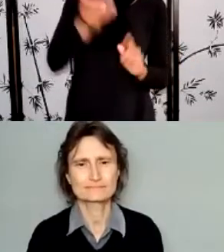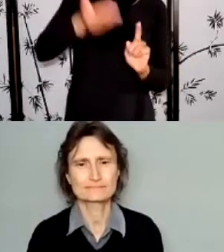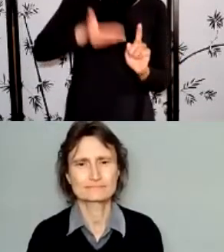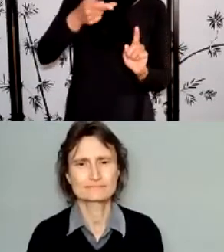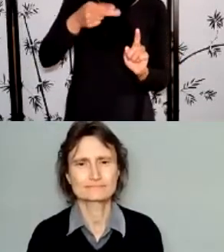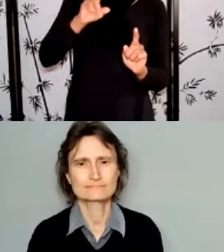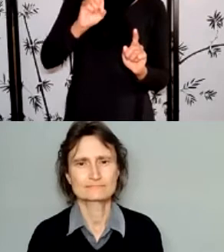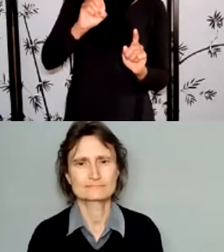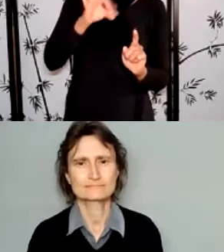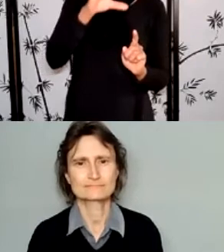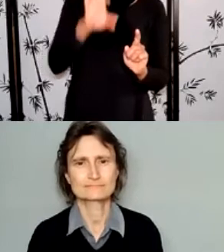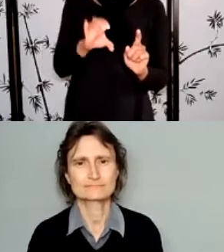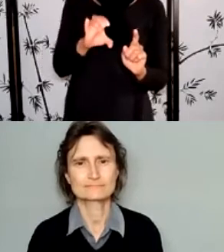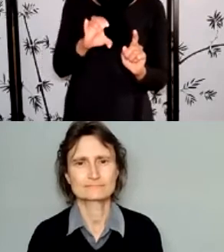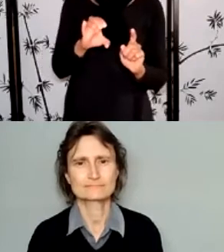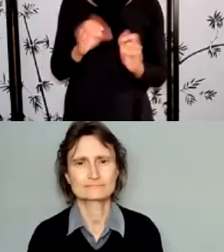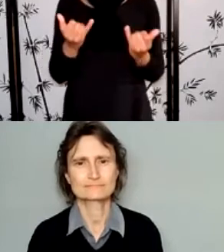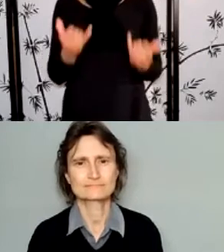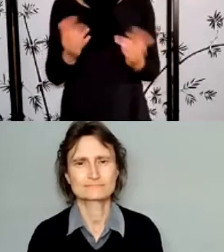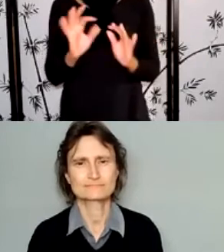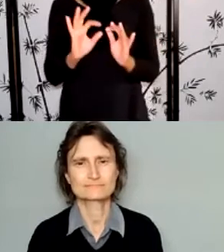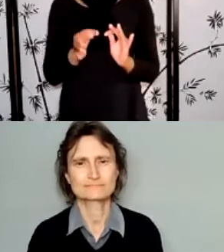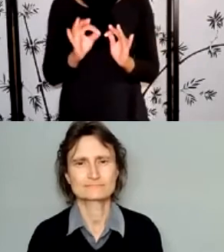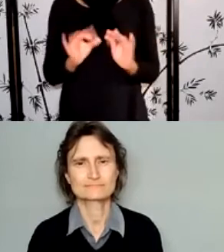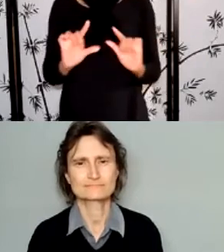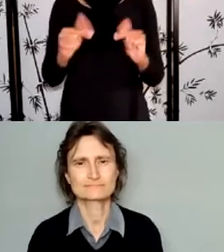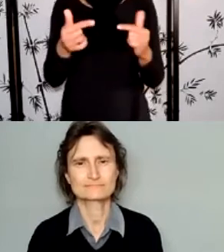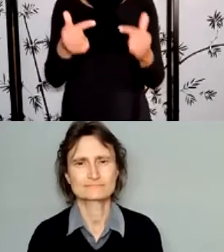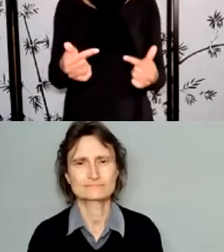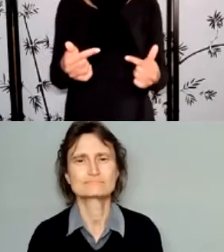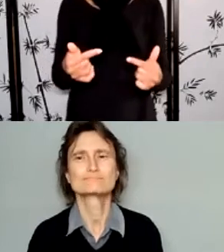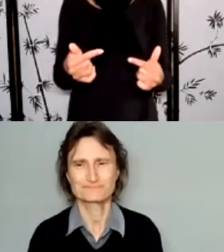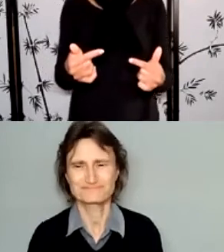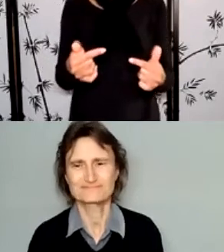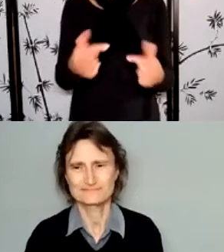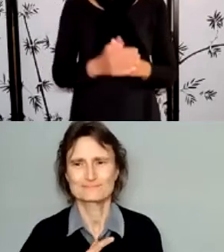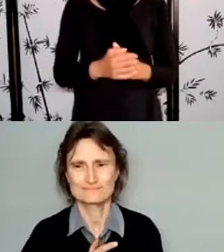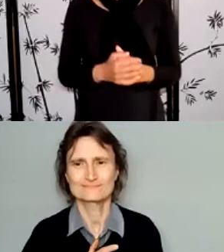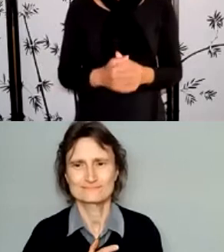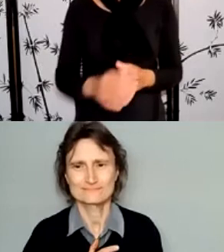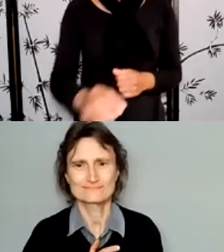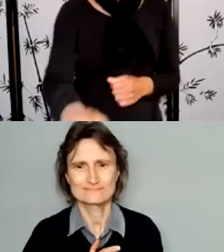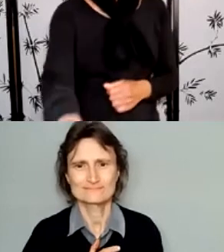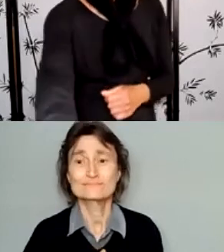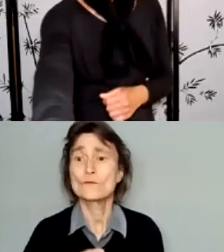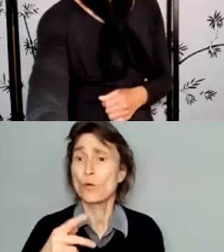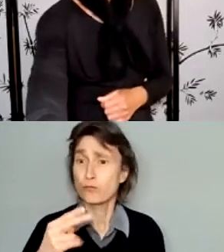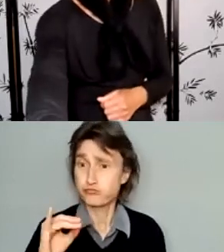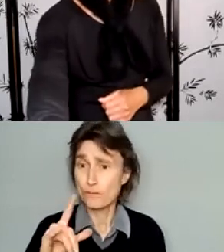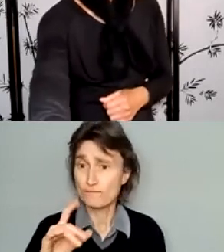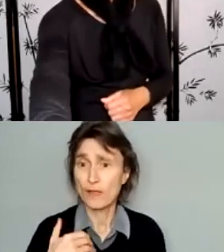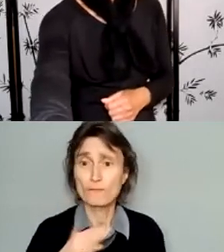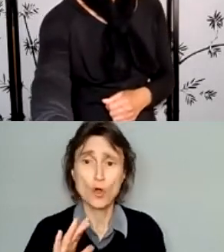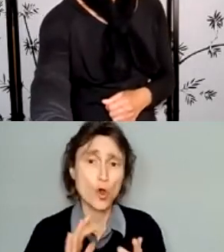Profiles will still ask for, you know, your current and up-to-date contact information like name,